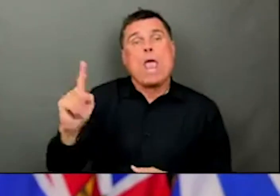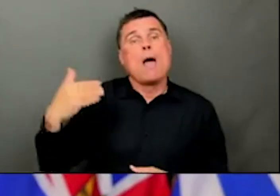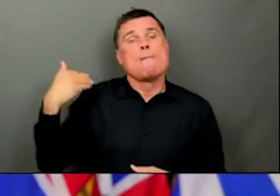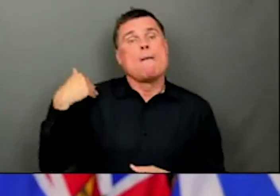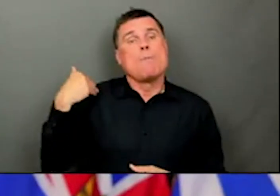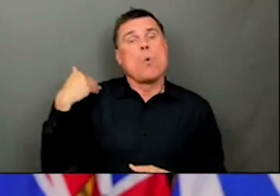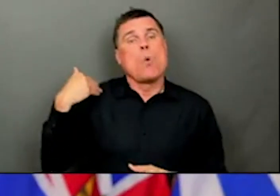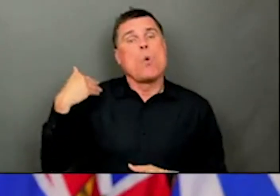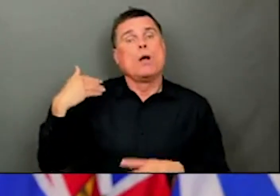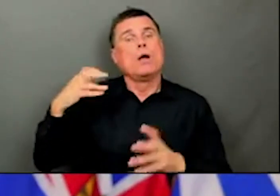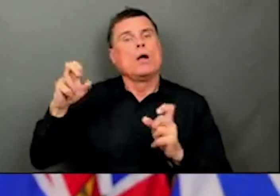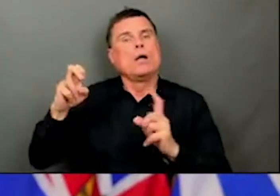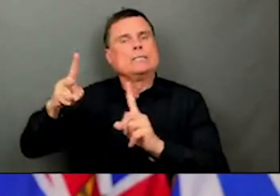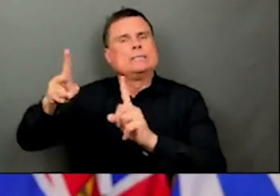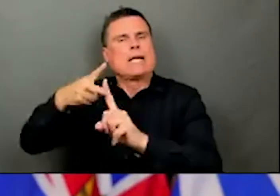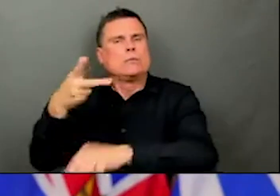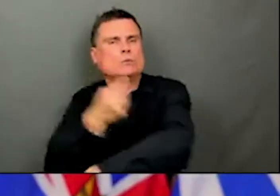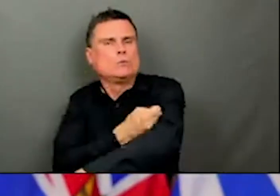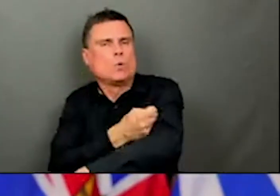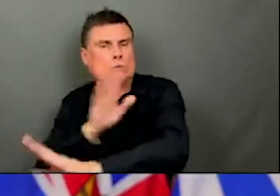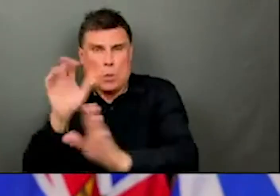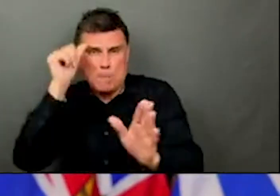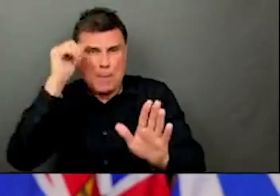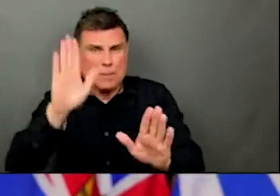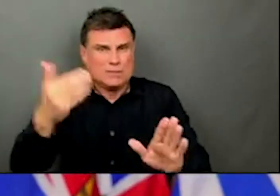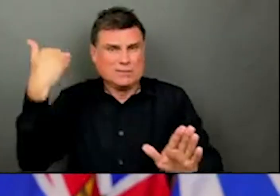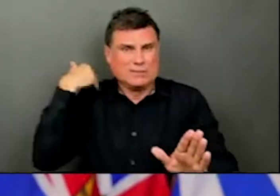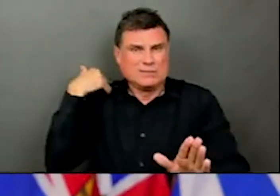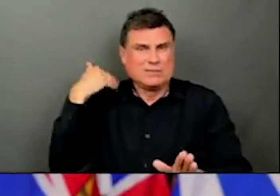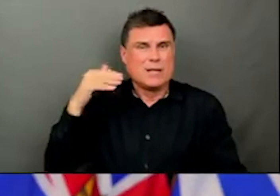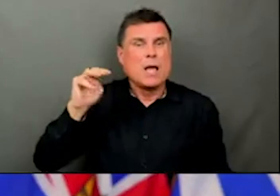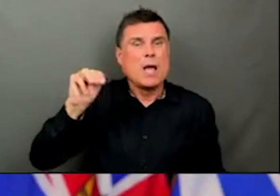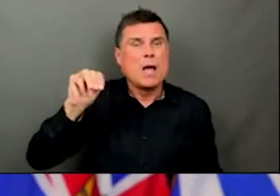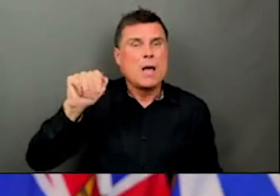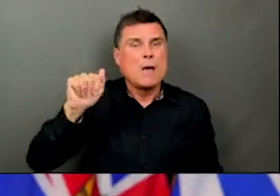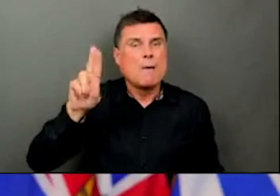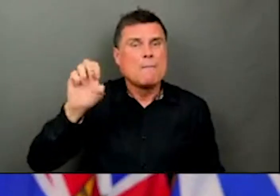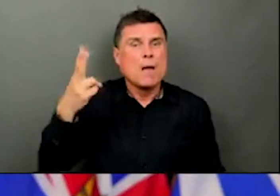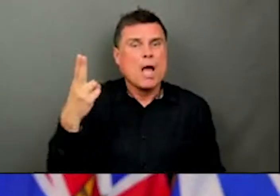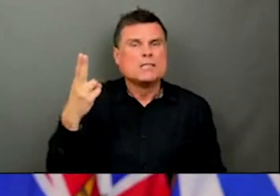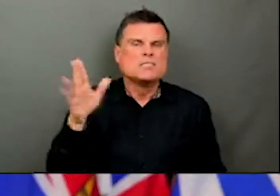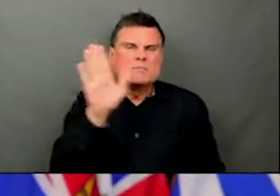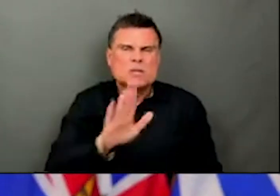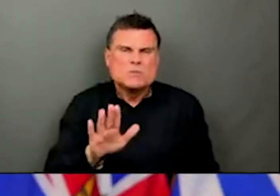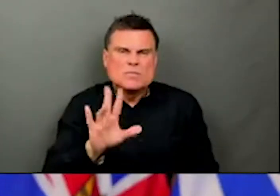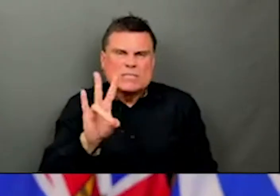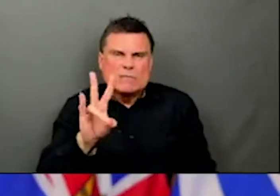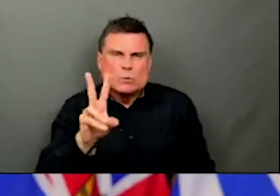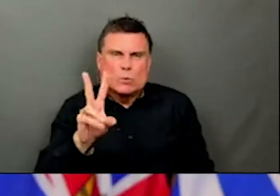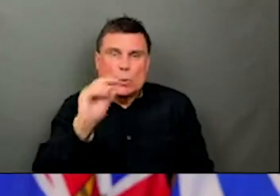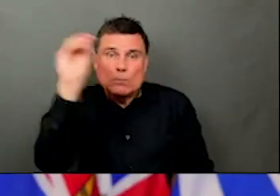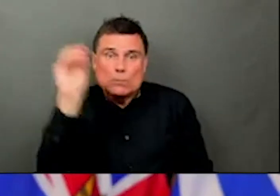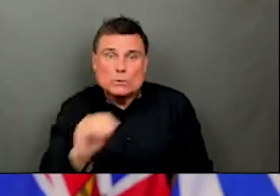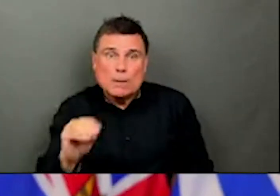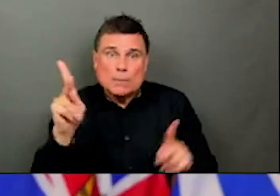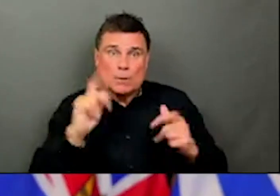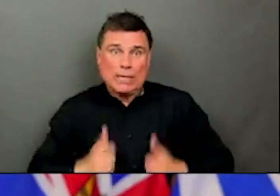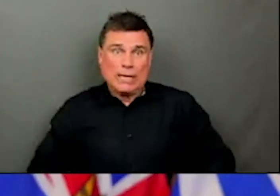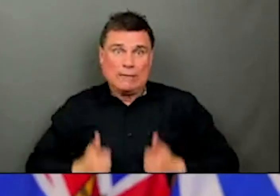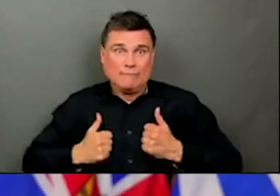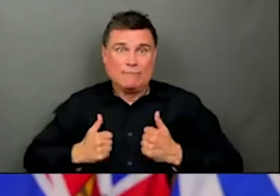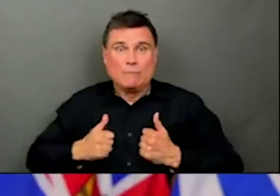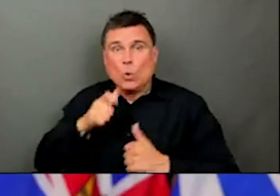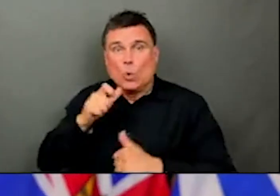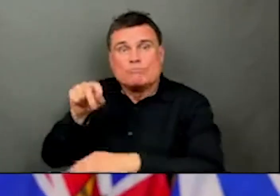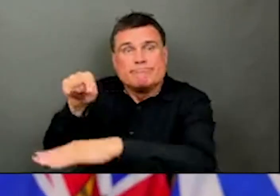So if you remember from the month of March, about 72% of residents, and I think about the same number of staff in long-term care had received